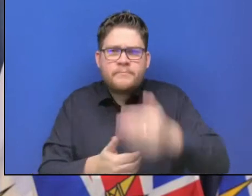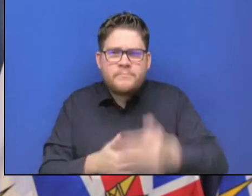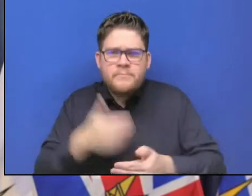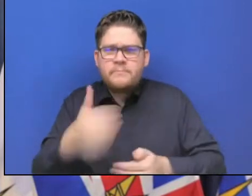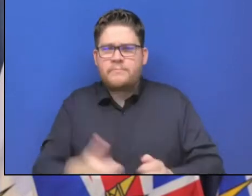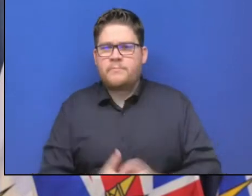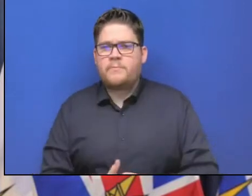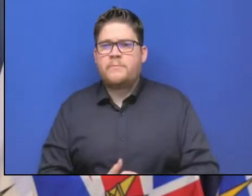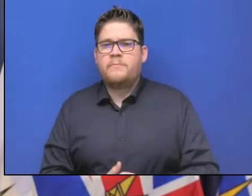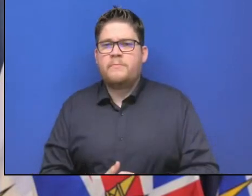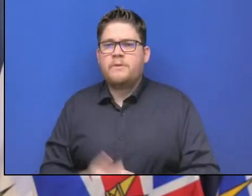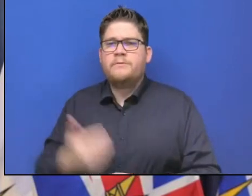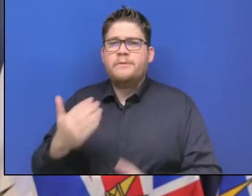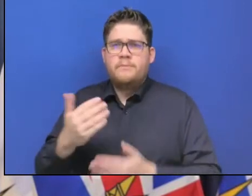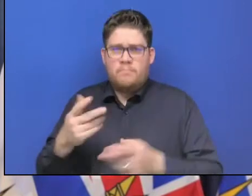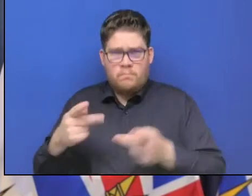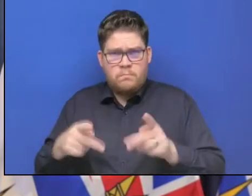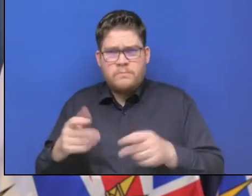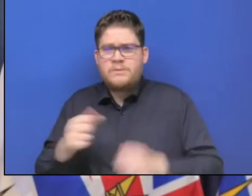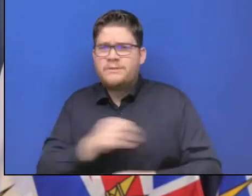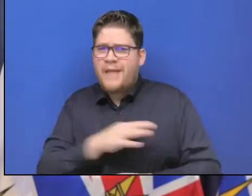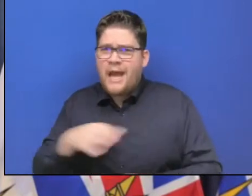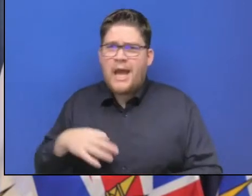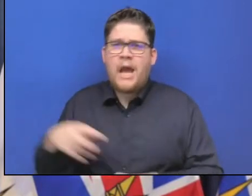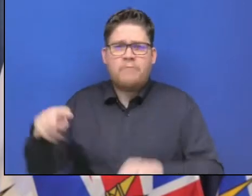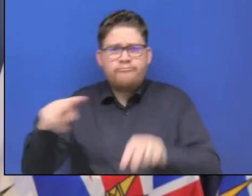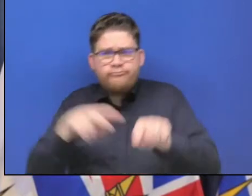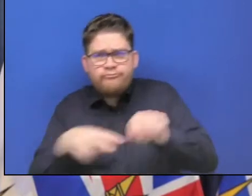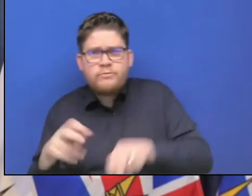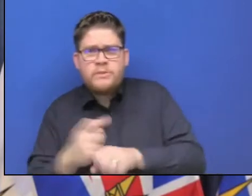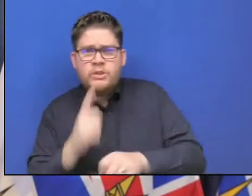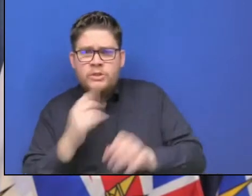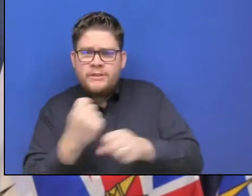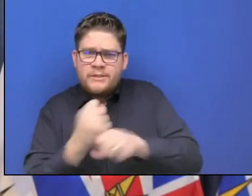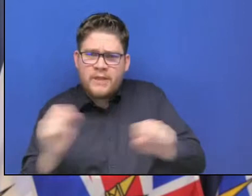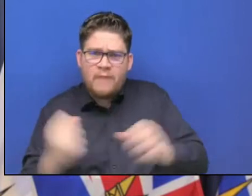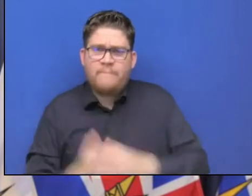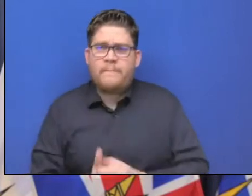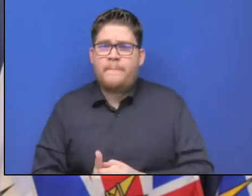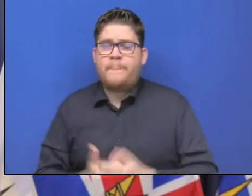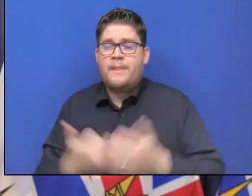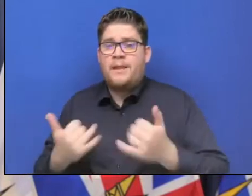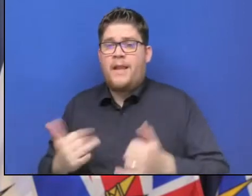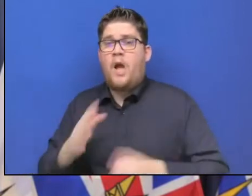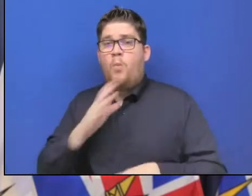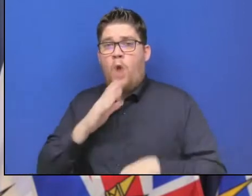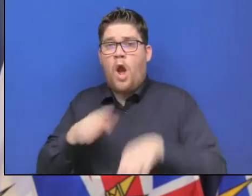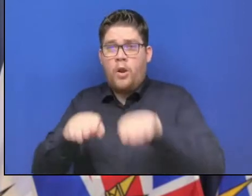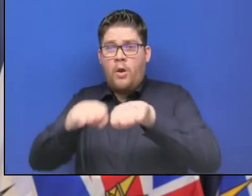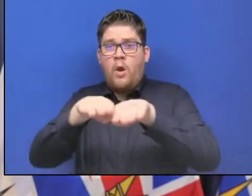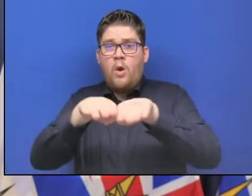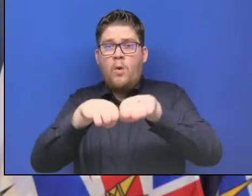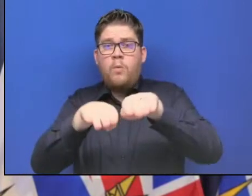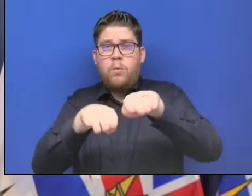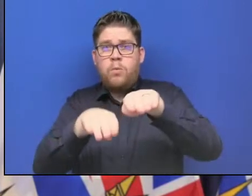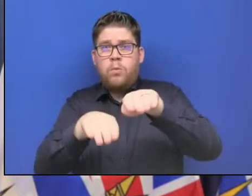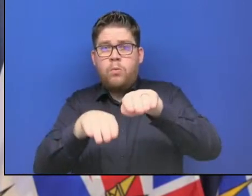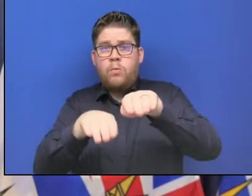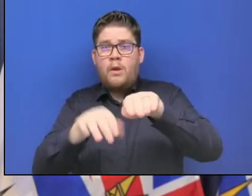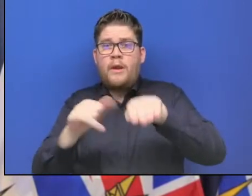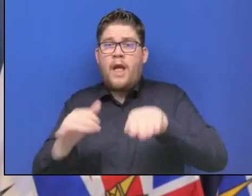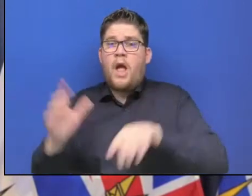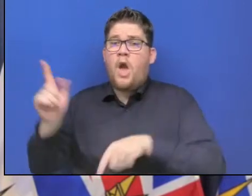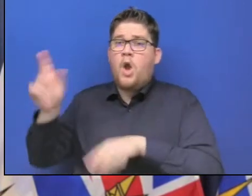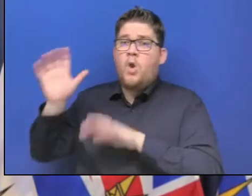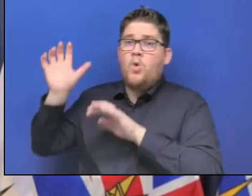water having receded is returning. And we make the call based on what we operationally see happening. Richard,